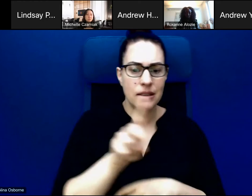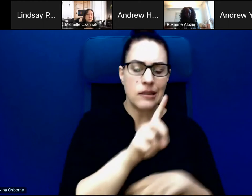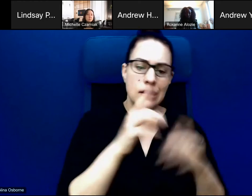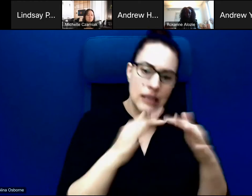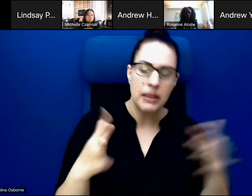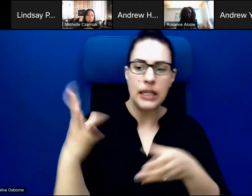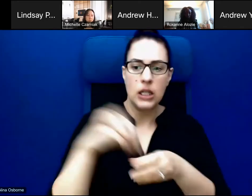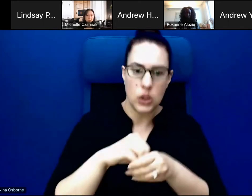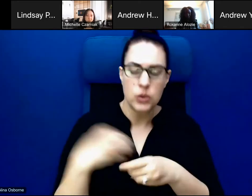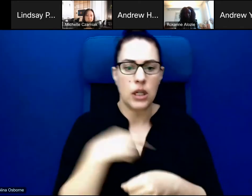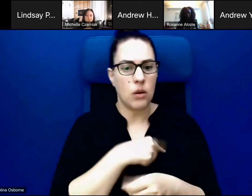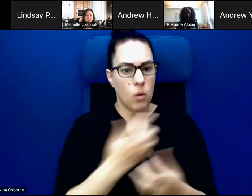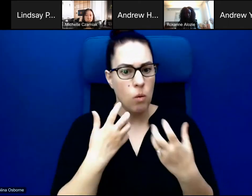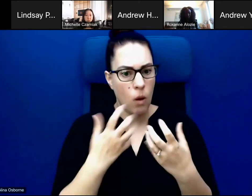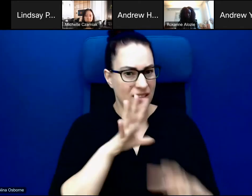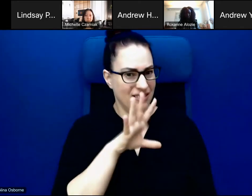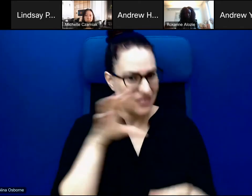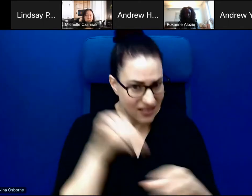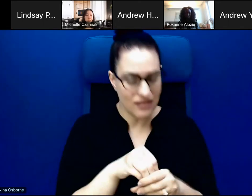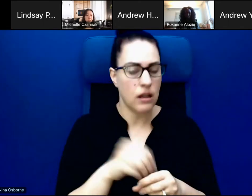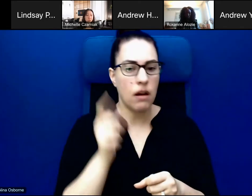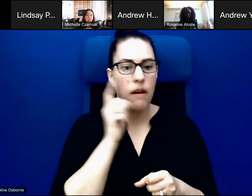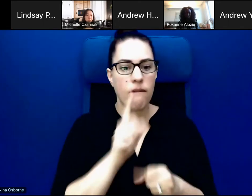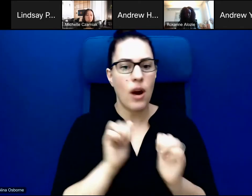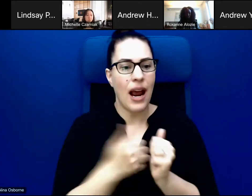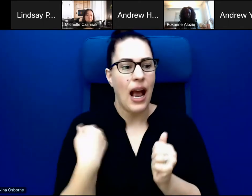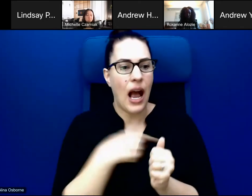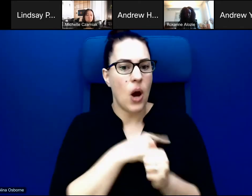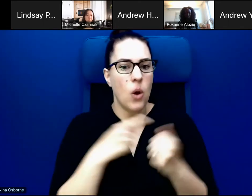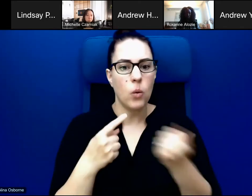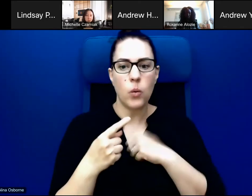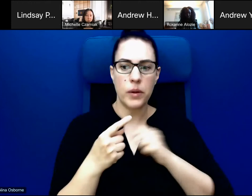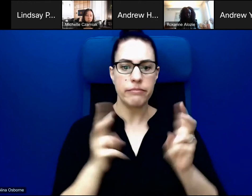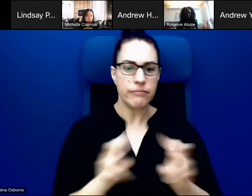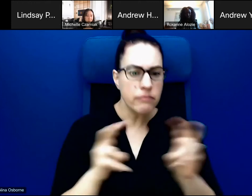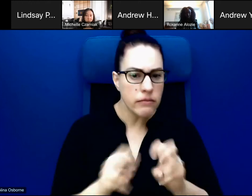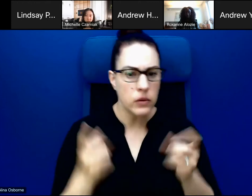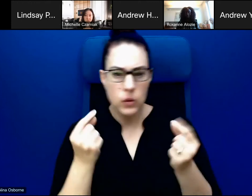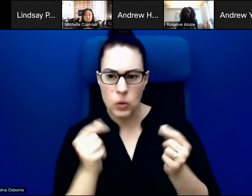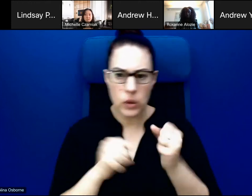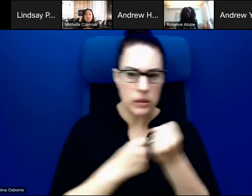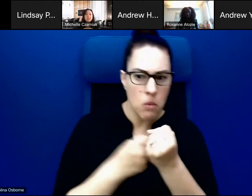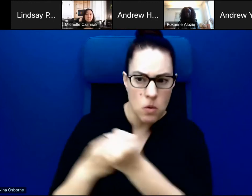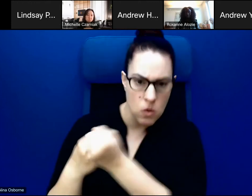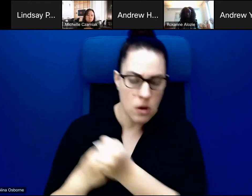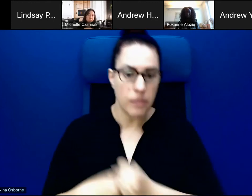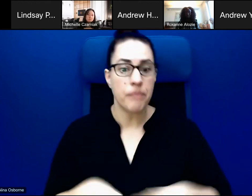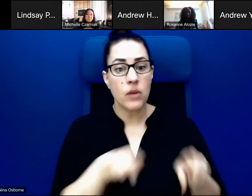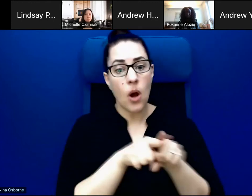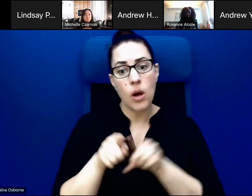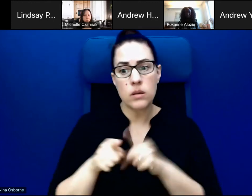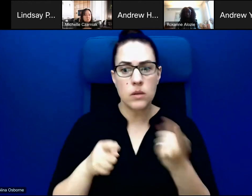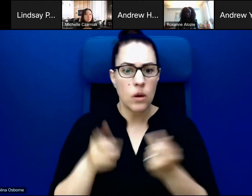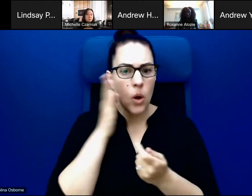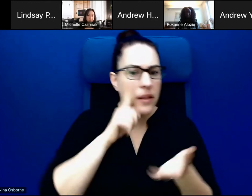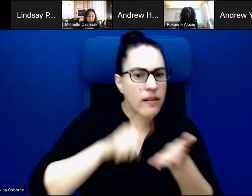measure the development impact of our transactions and ultimately the impact on end beneficiaries and potential clients,